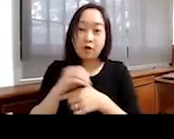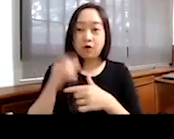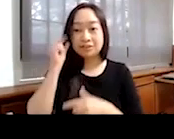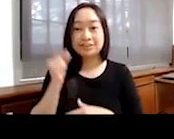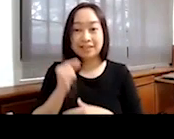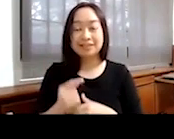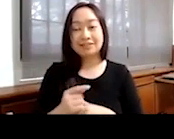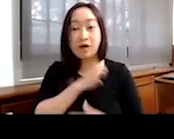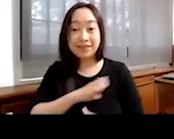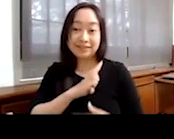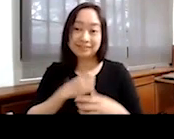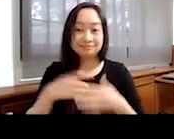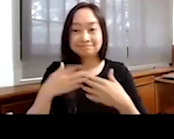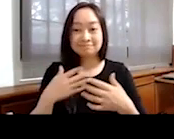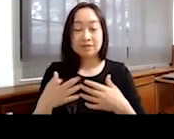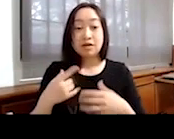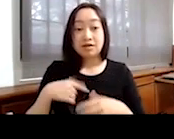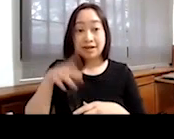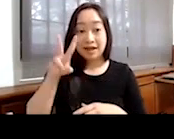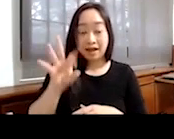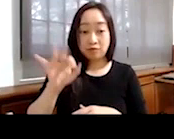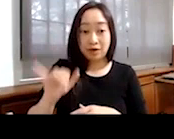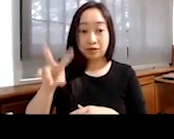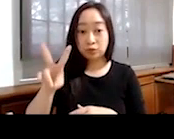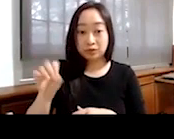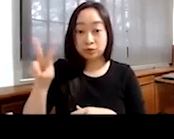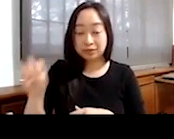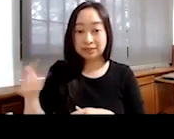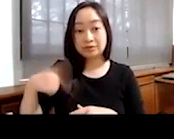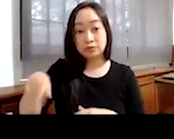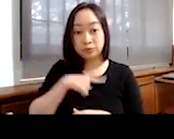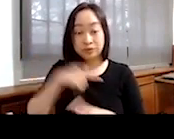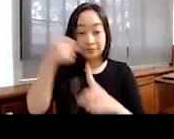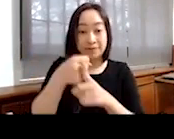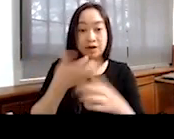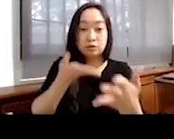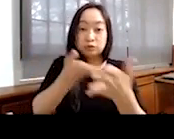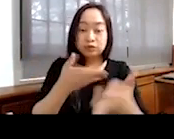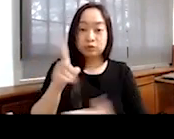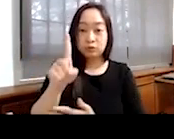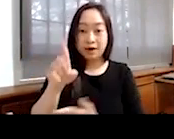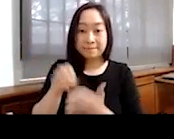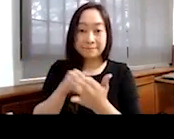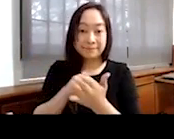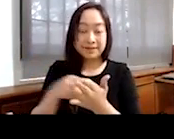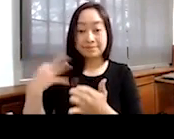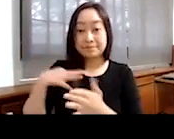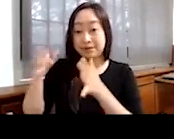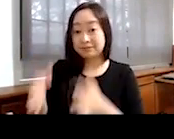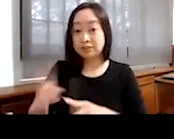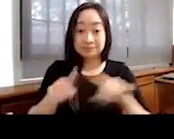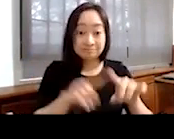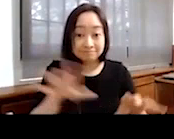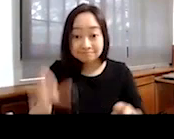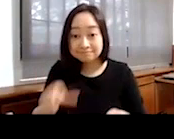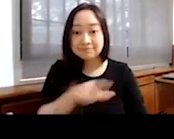In FY20, World Vision Singapore's impact in development and disaster work reached over 1 million beneficiaries, of which more